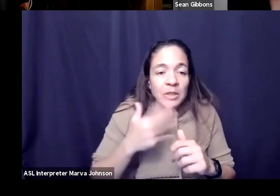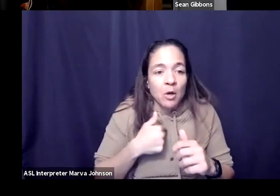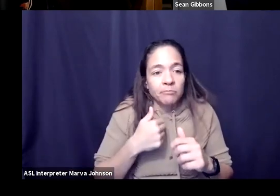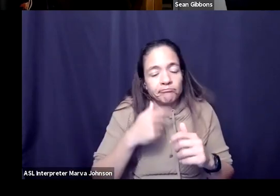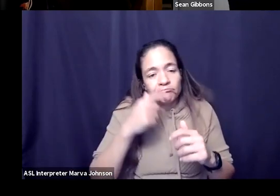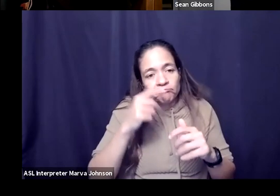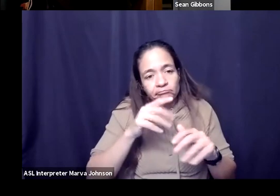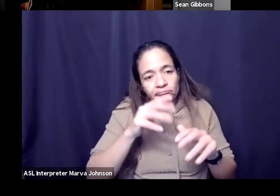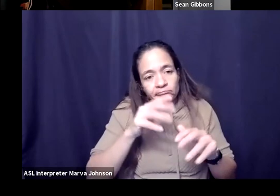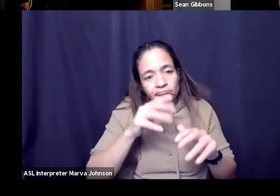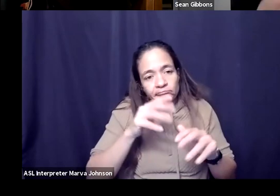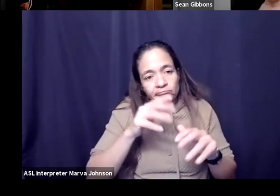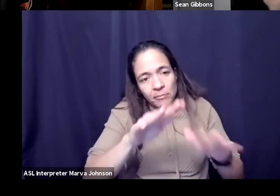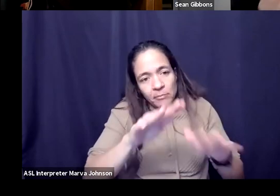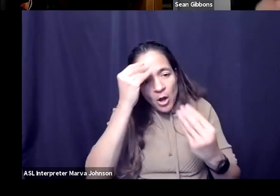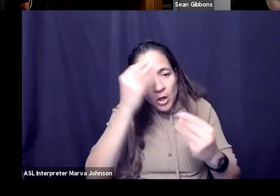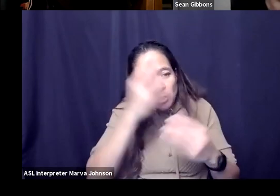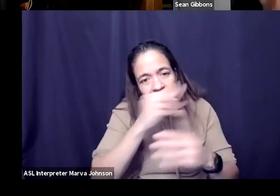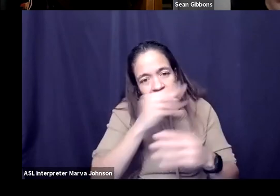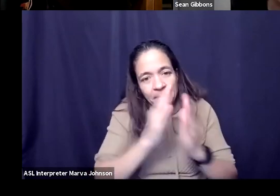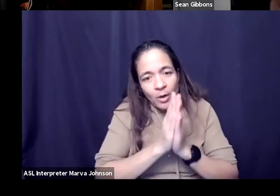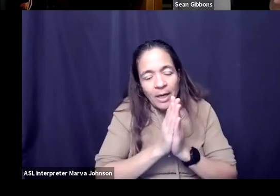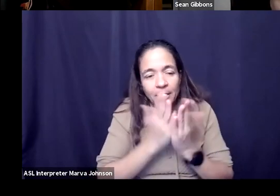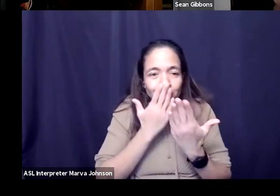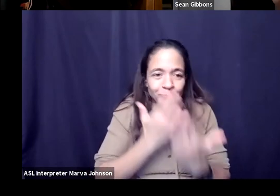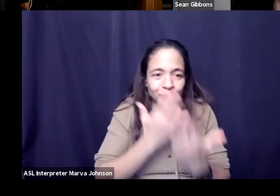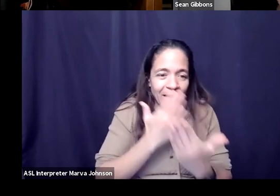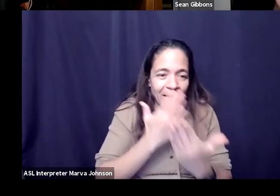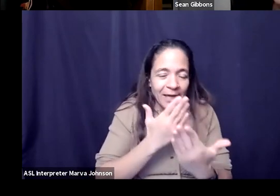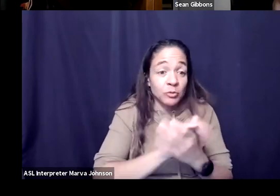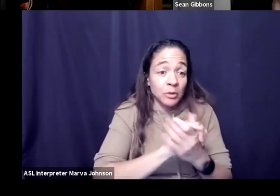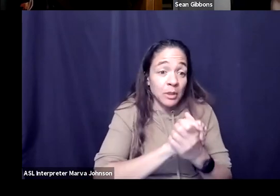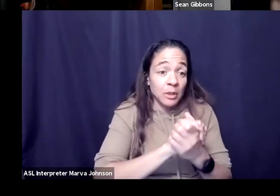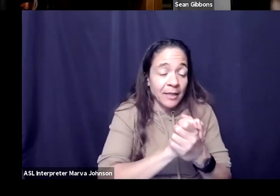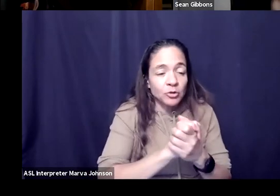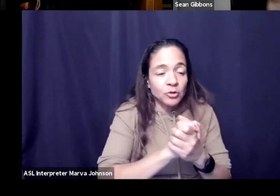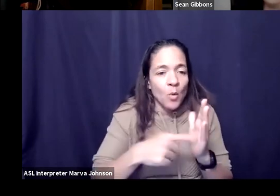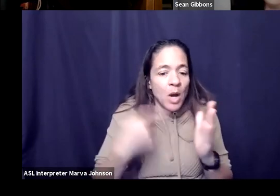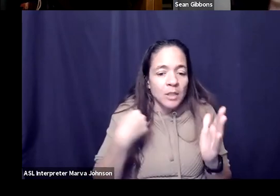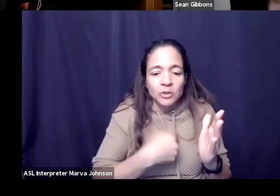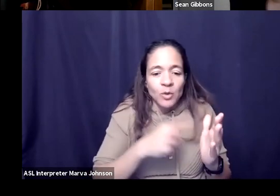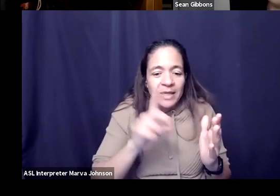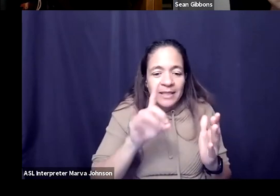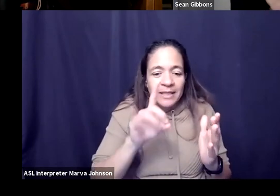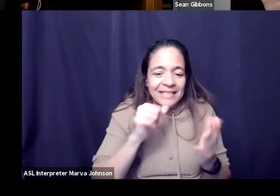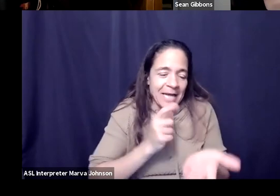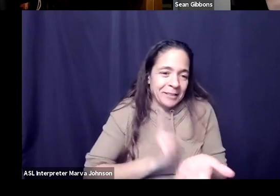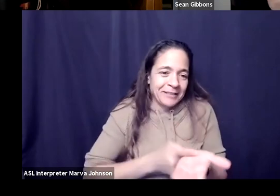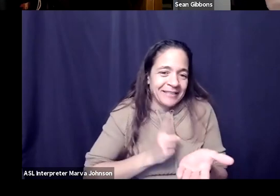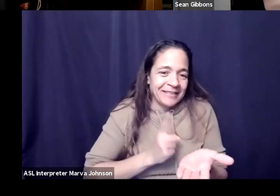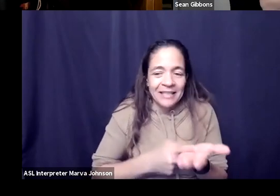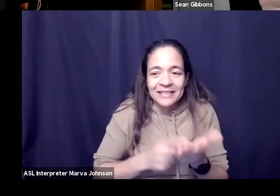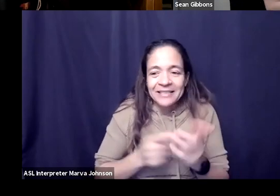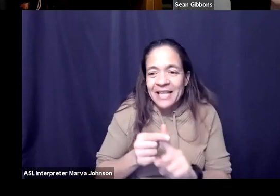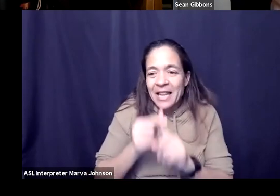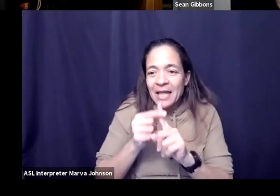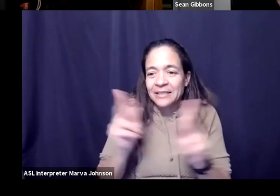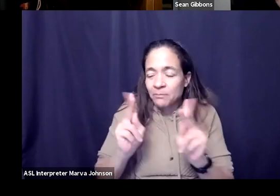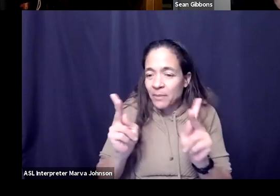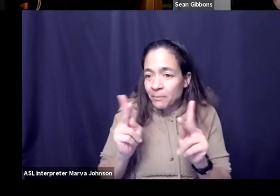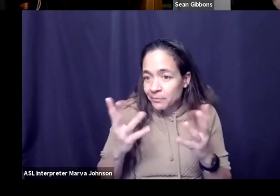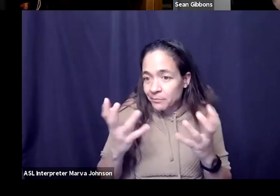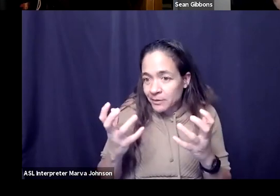and and great gratitude to you and congratulations because we didn't talk about and we'll leave it mostly here unless people want to put shouts out in the